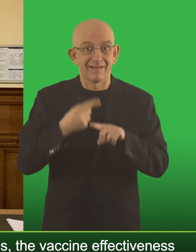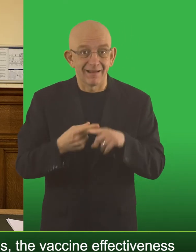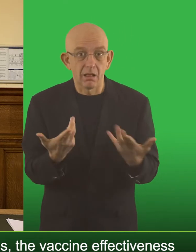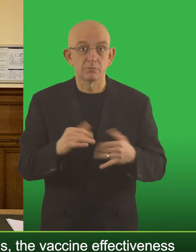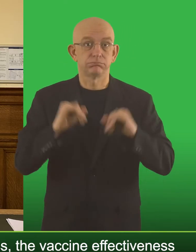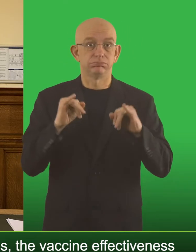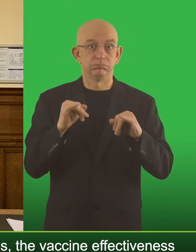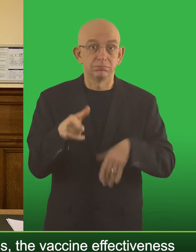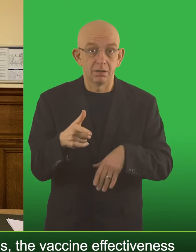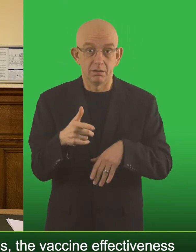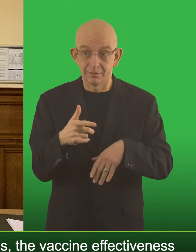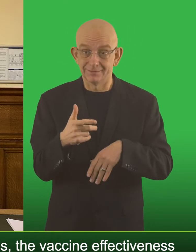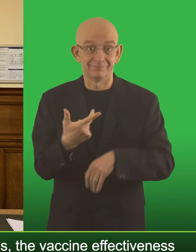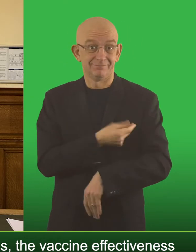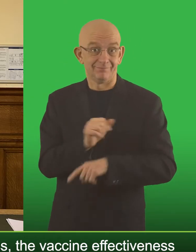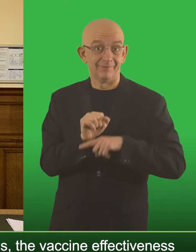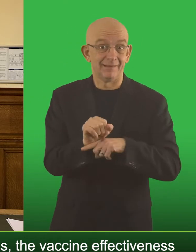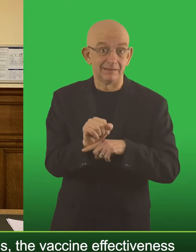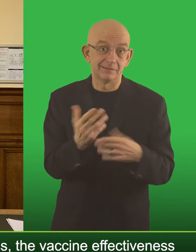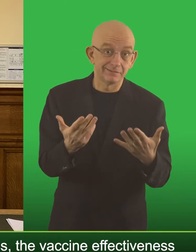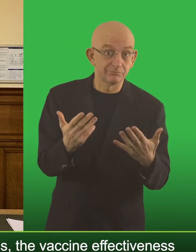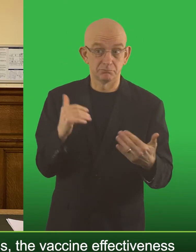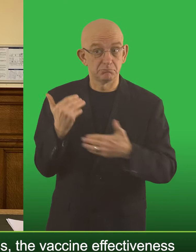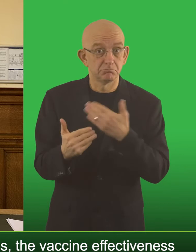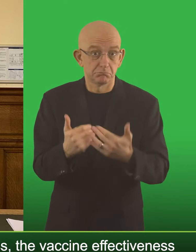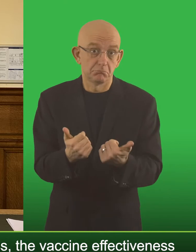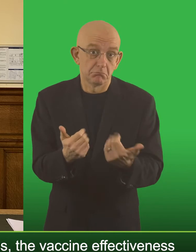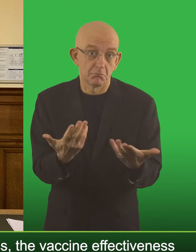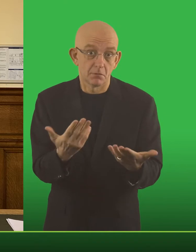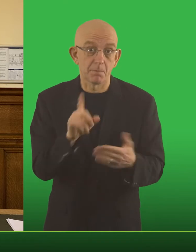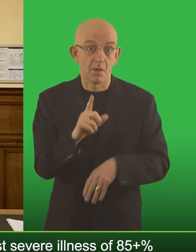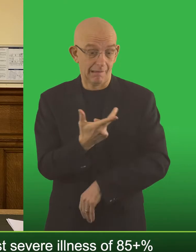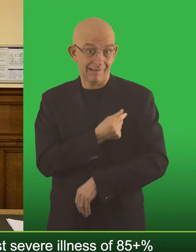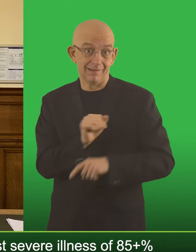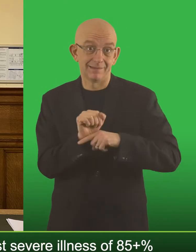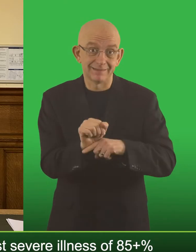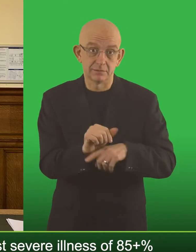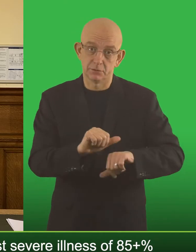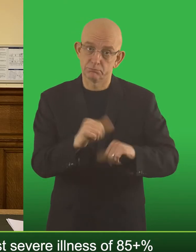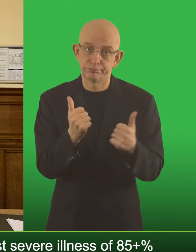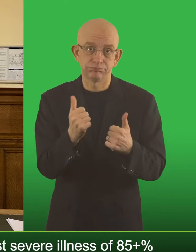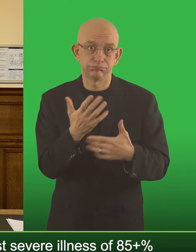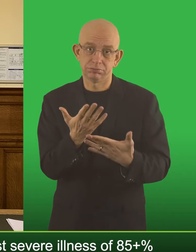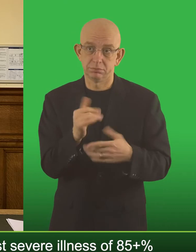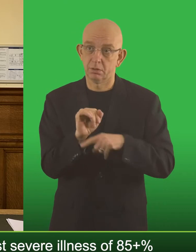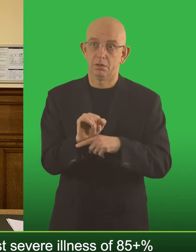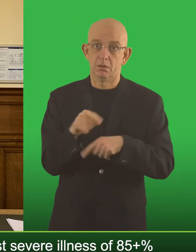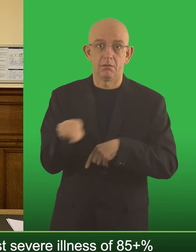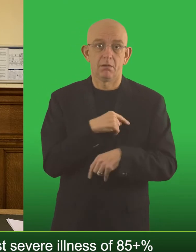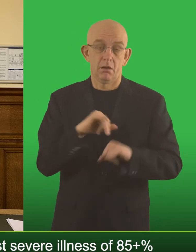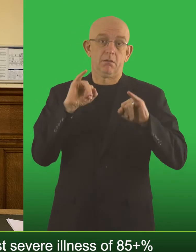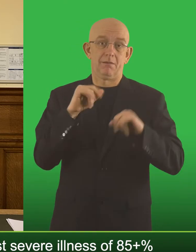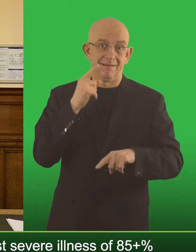illness and severe illness, the vaccine effectiveness is holding up pretty well actually. In fact, no really well. So vaccine response to protectors against severe